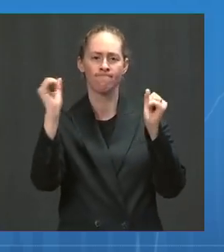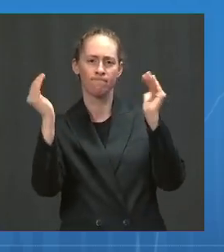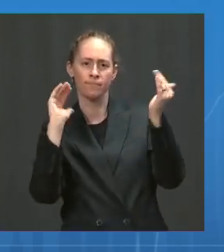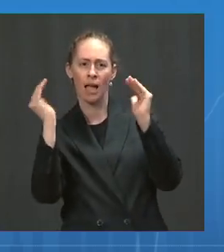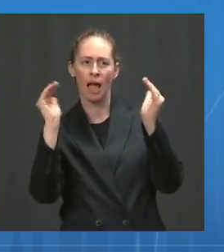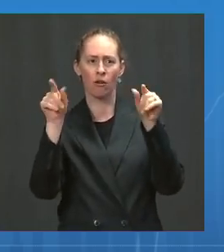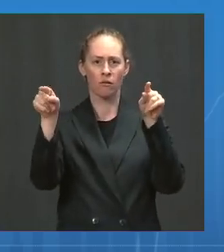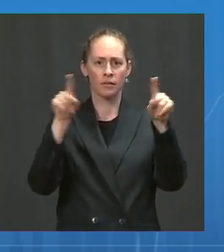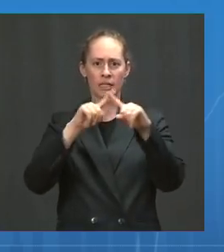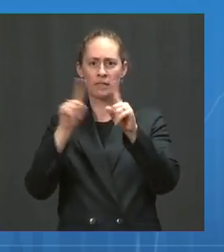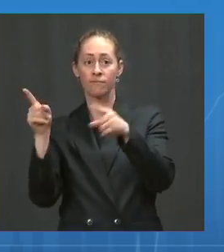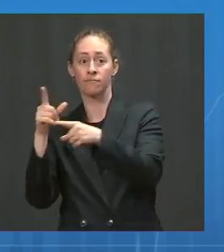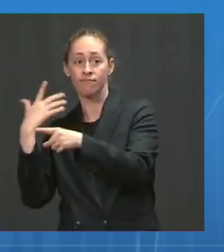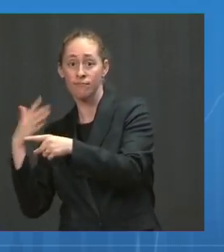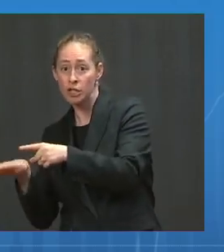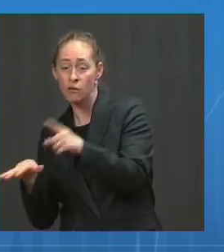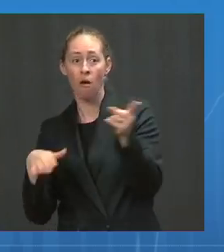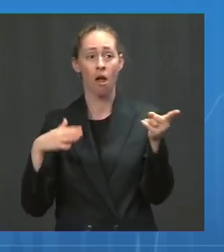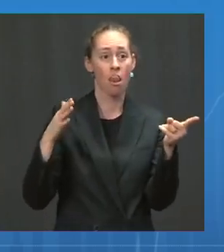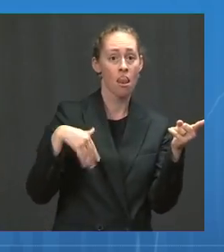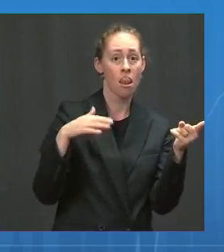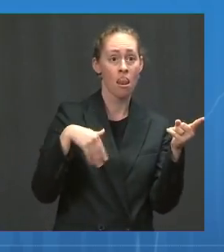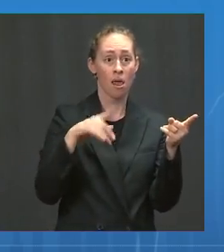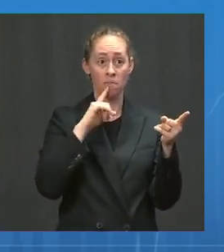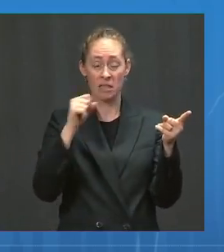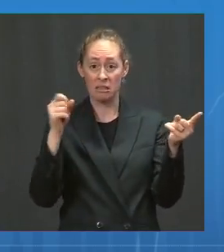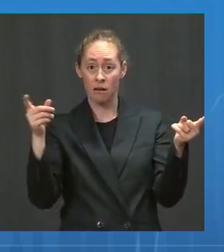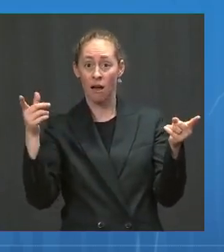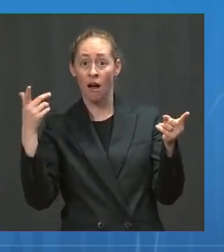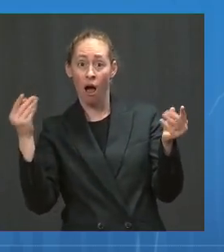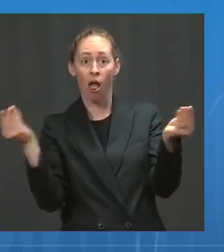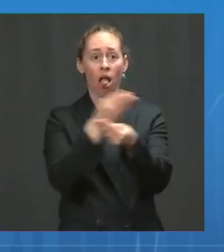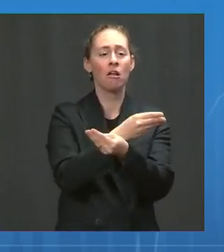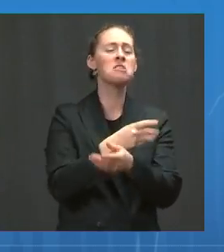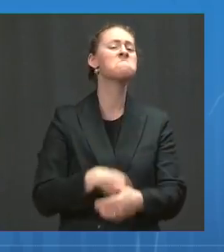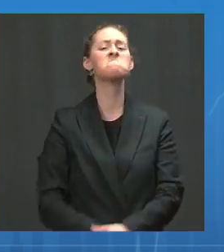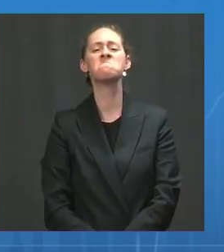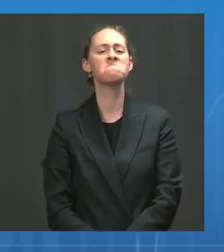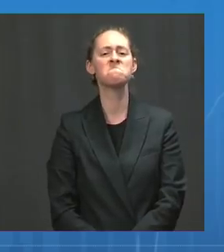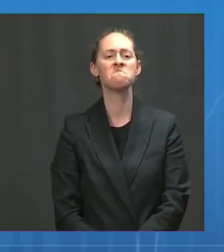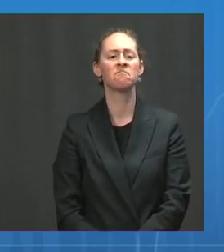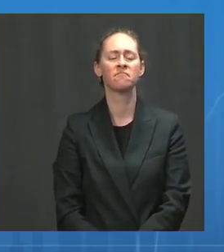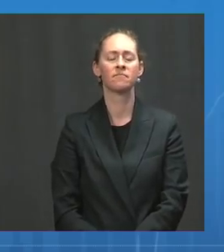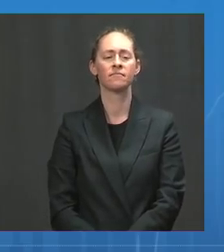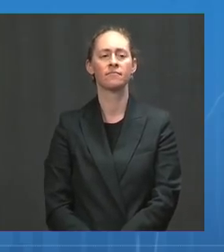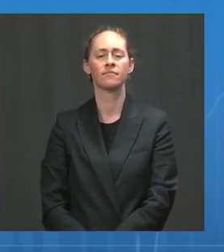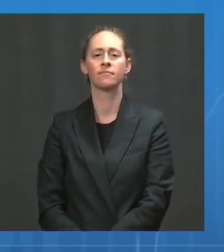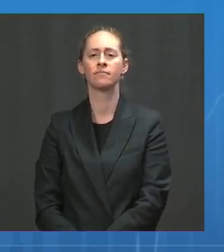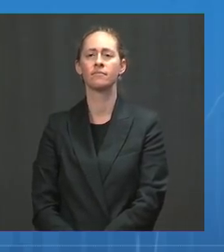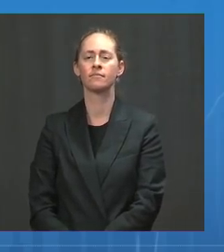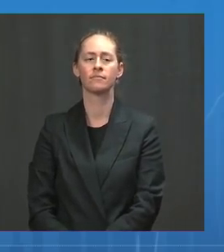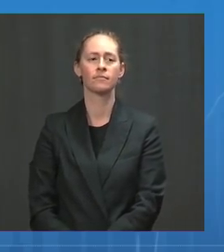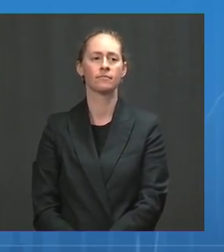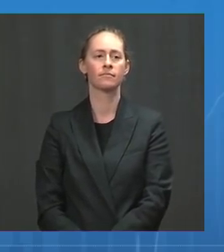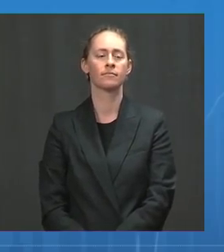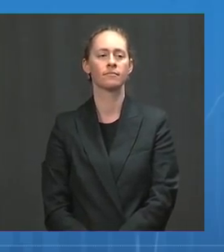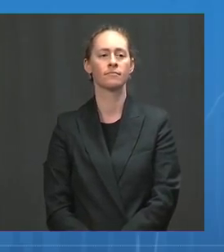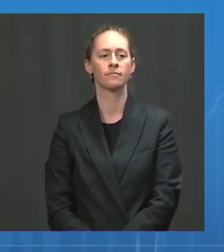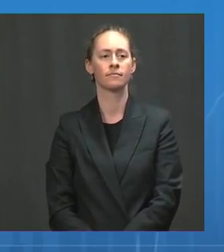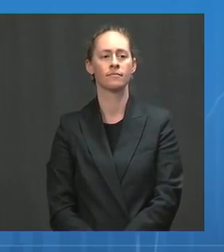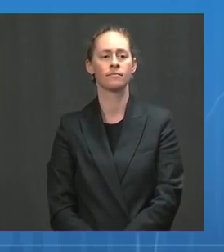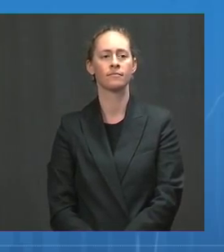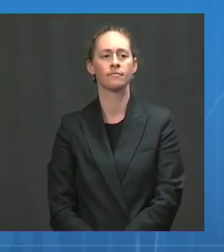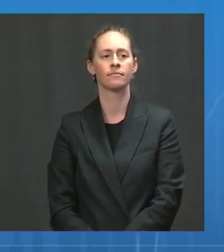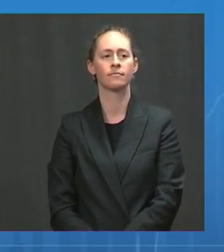would transmit compared to an unvaccinated person. And, Caitlin, on the second question, we'll defer